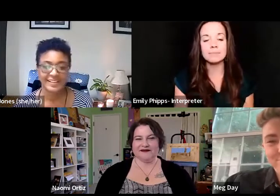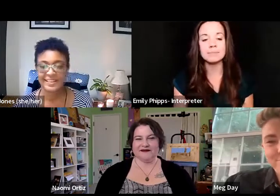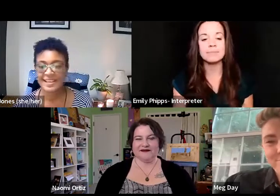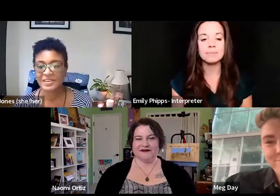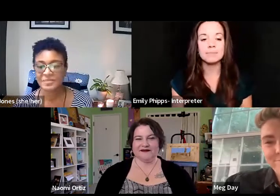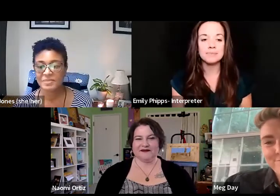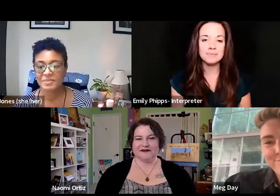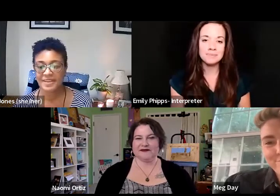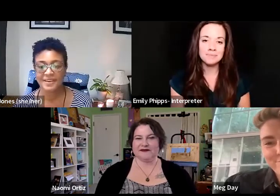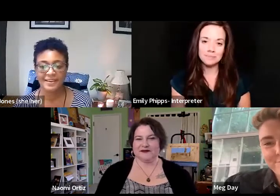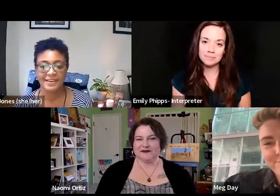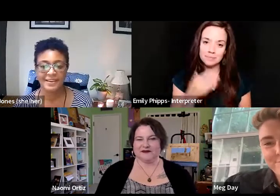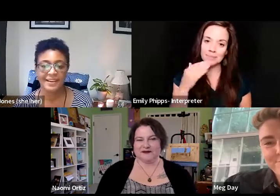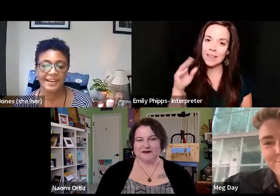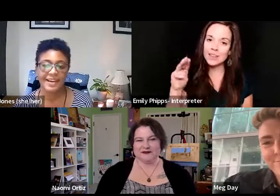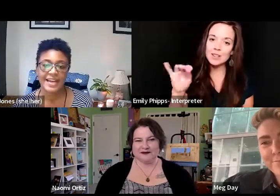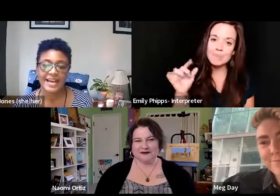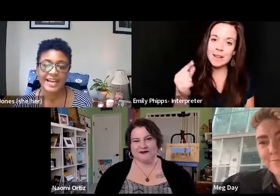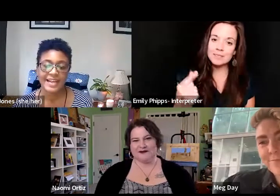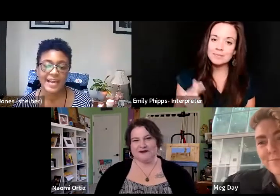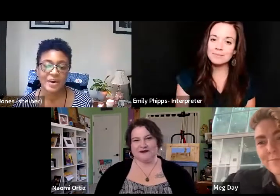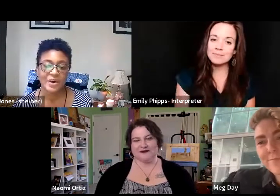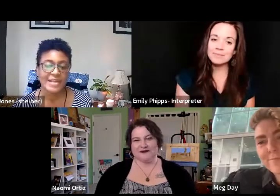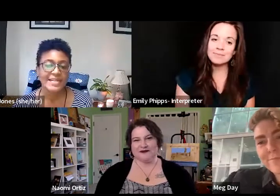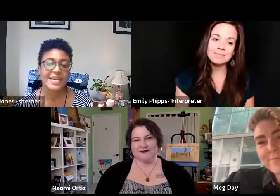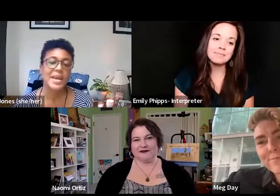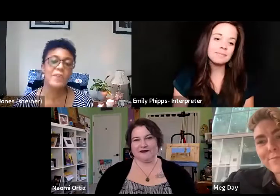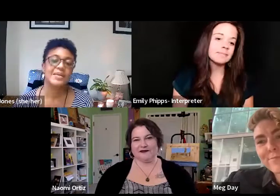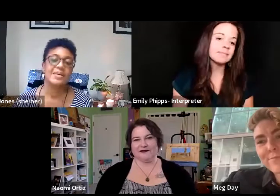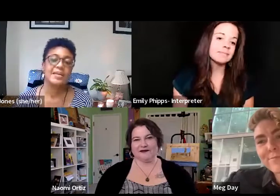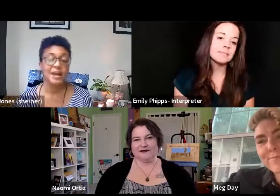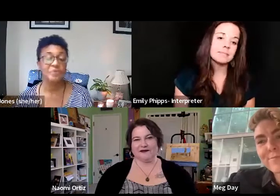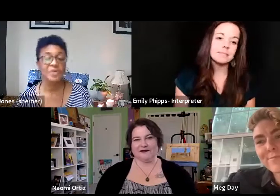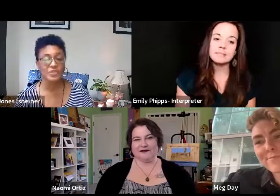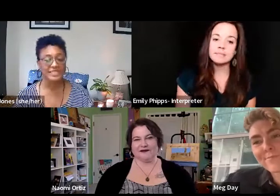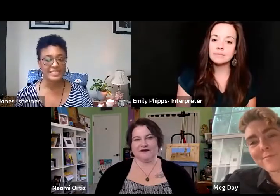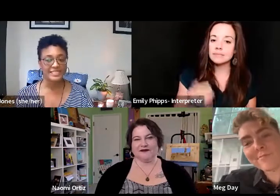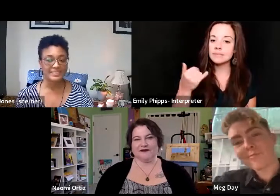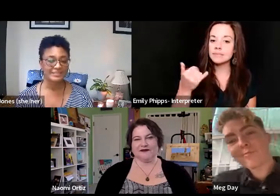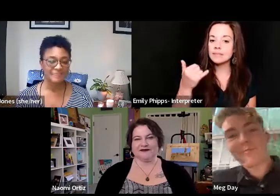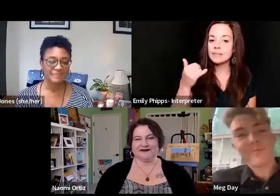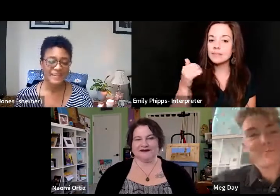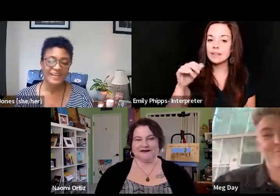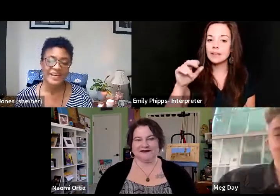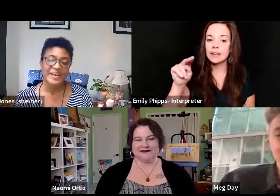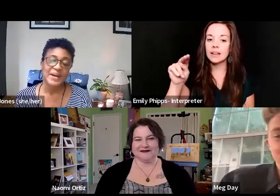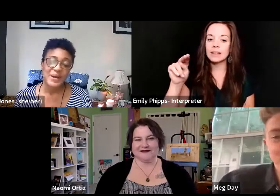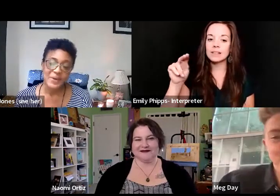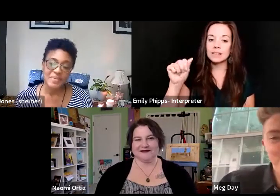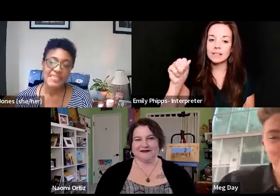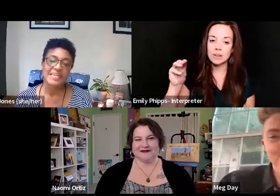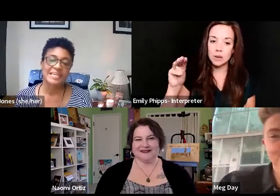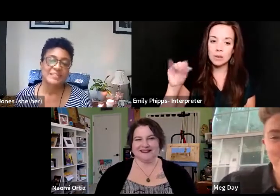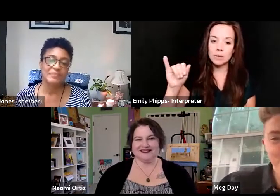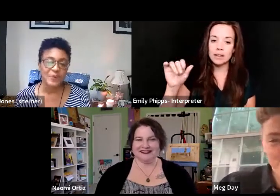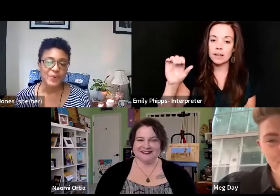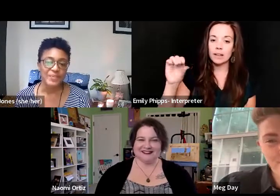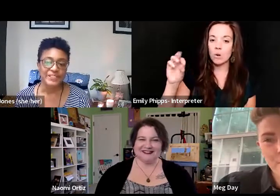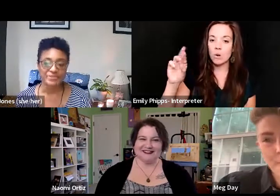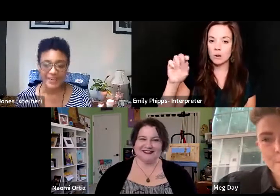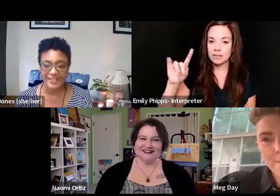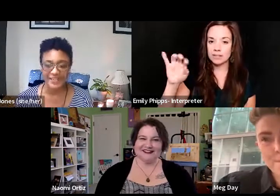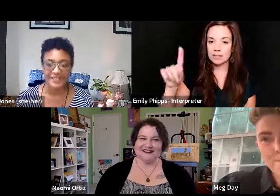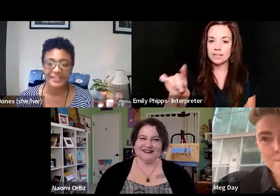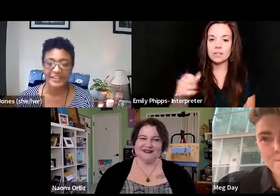Thank you Meg. Now Naomi Ortiz. Naomi is a